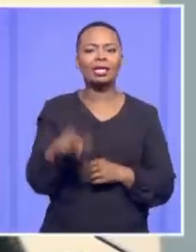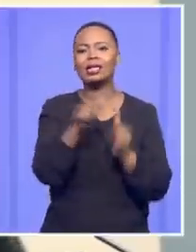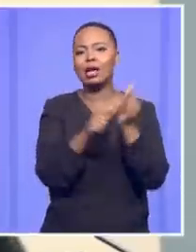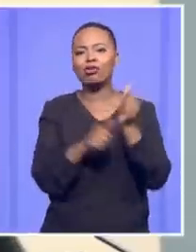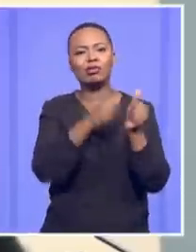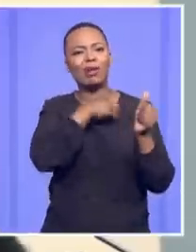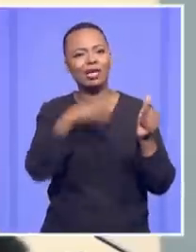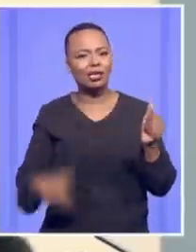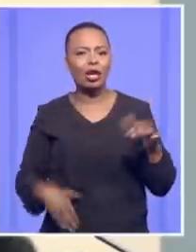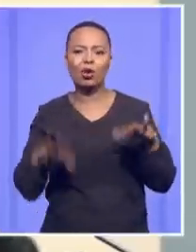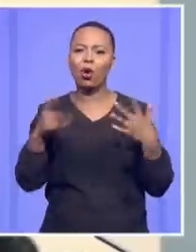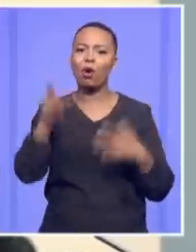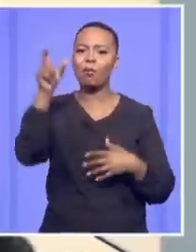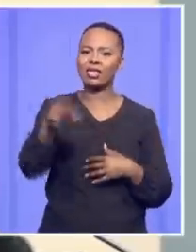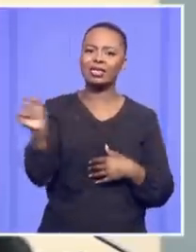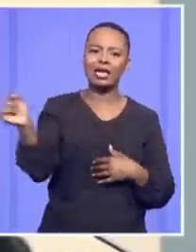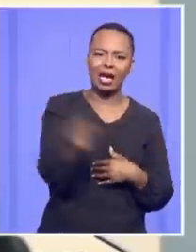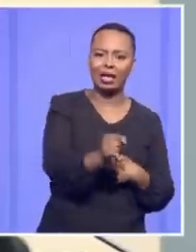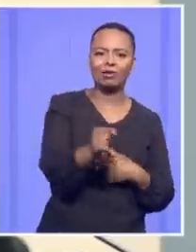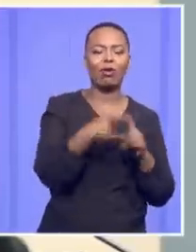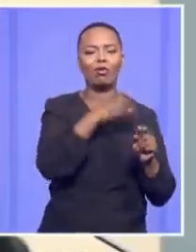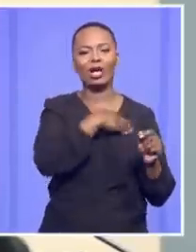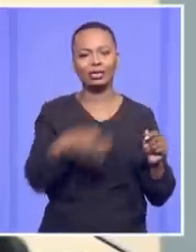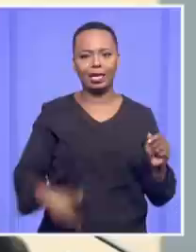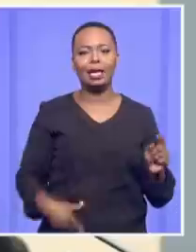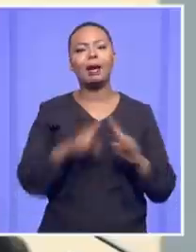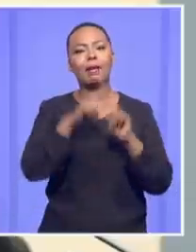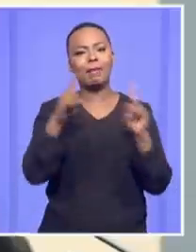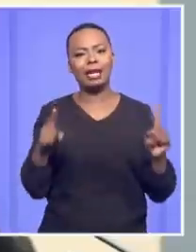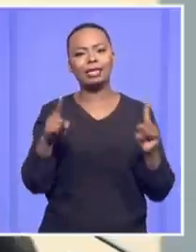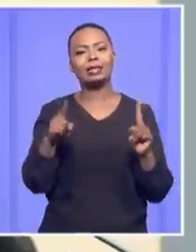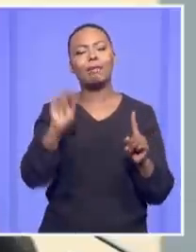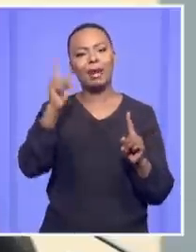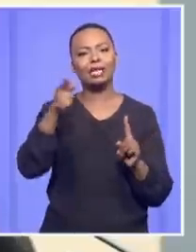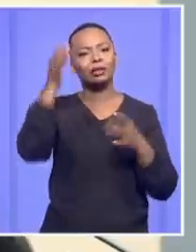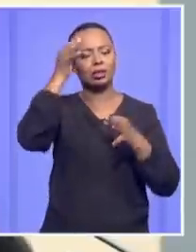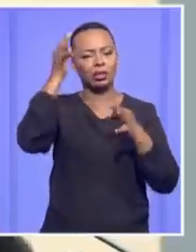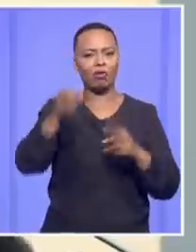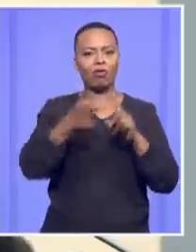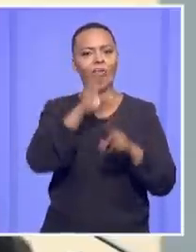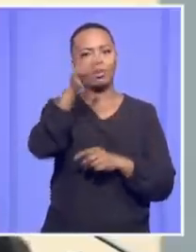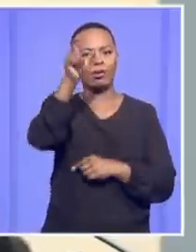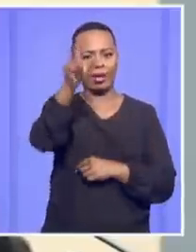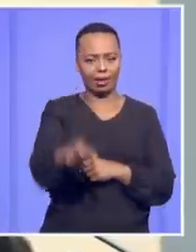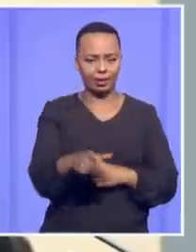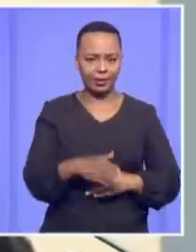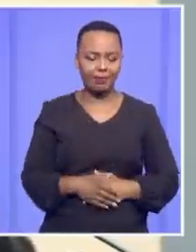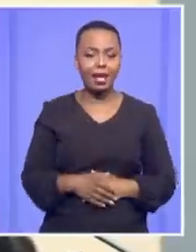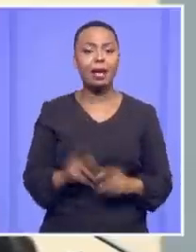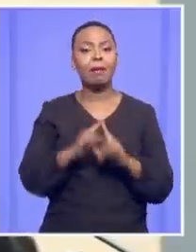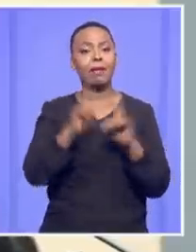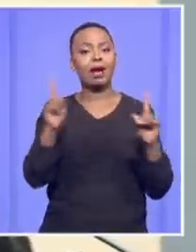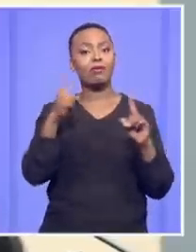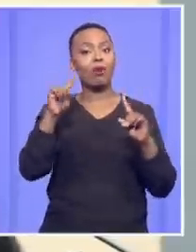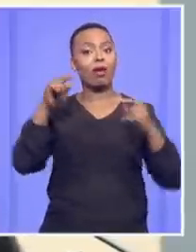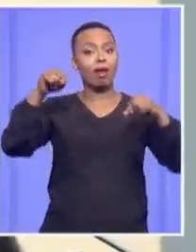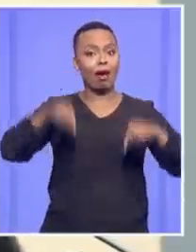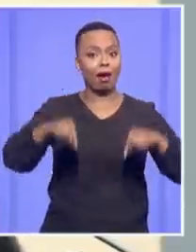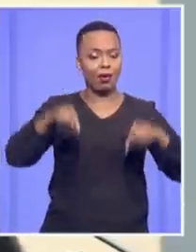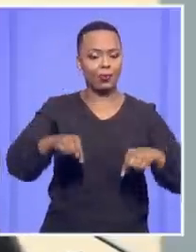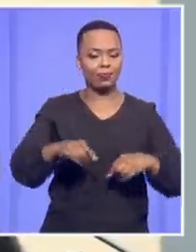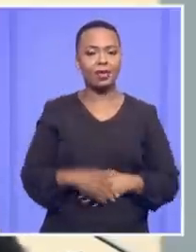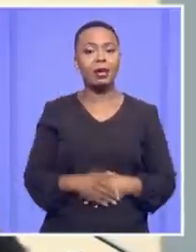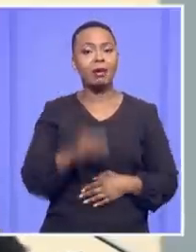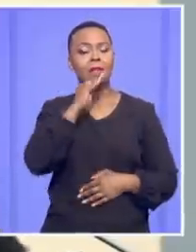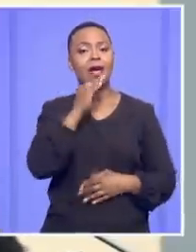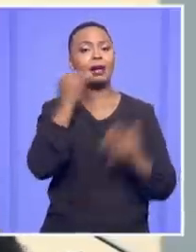it's someone delegated by the President, I don't know. But it's got to be made by somebody else. And in the meantime, it would be catastrophic,